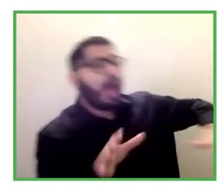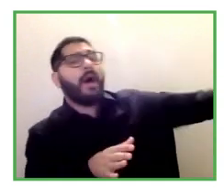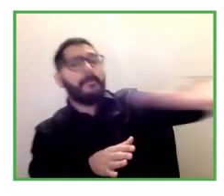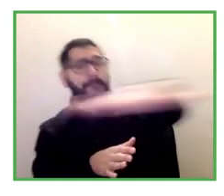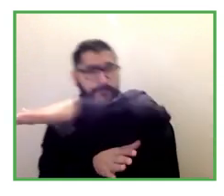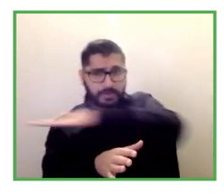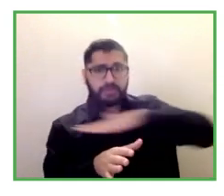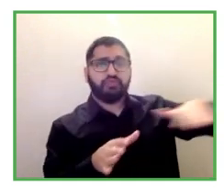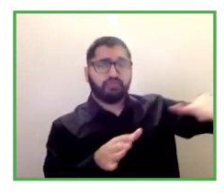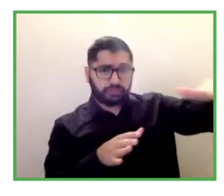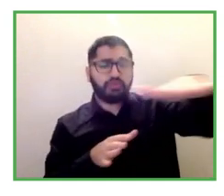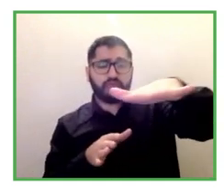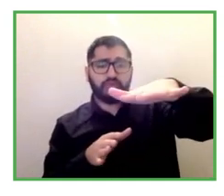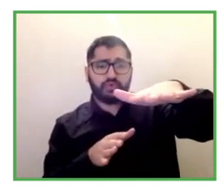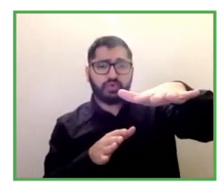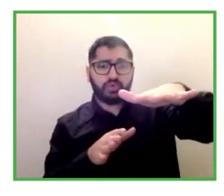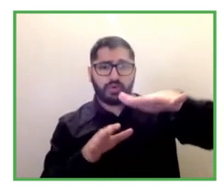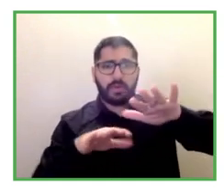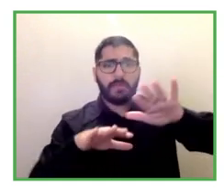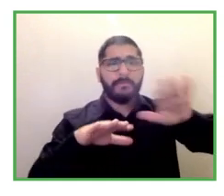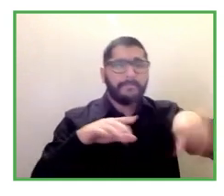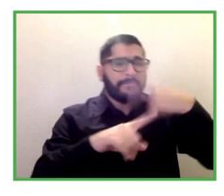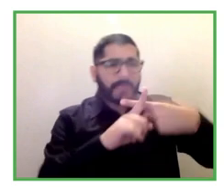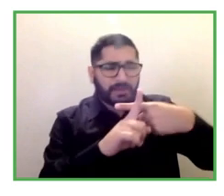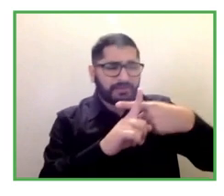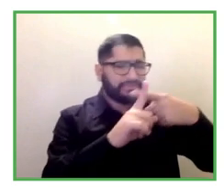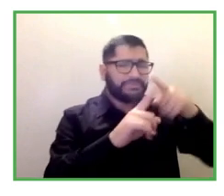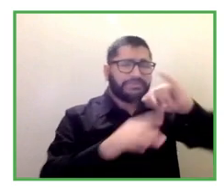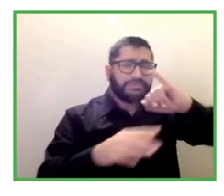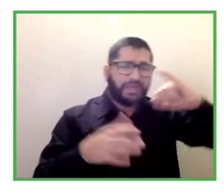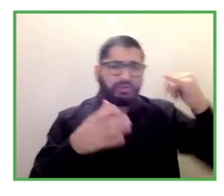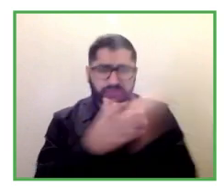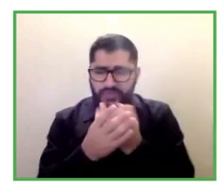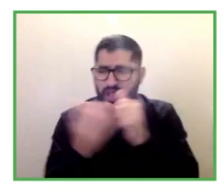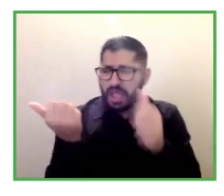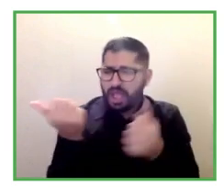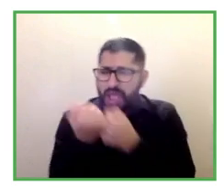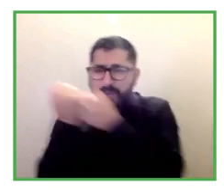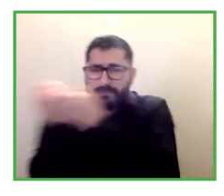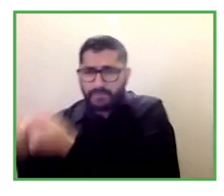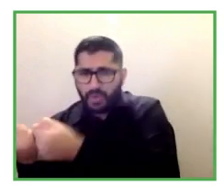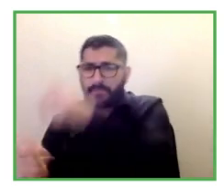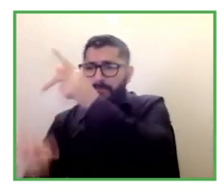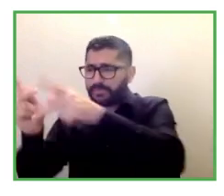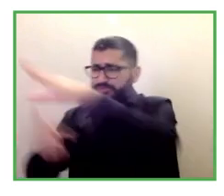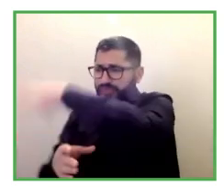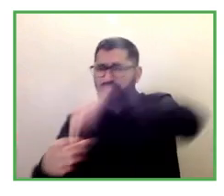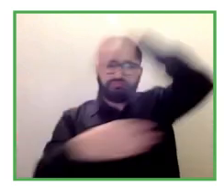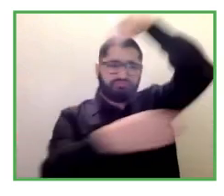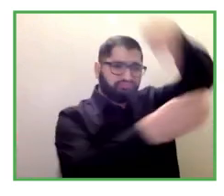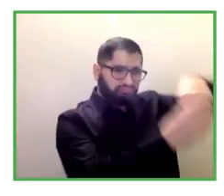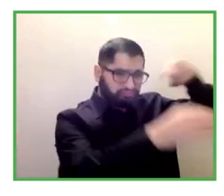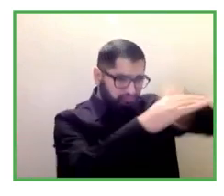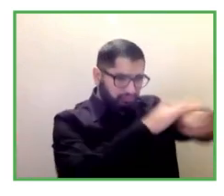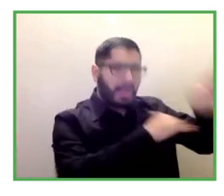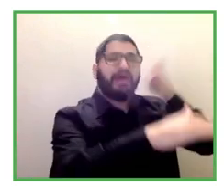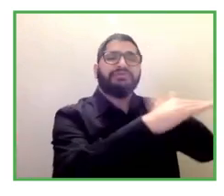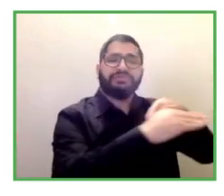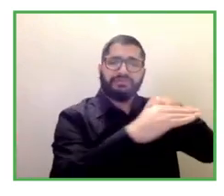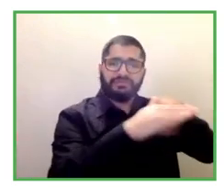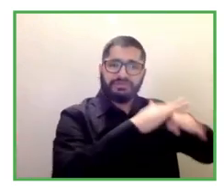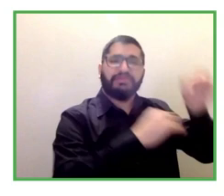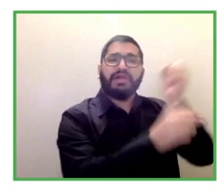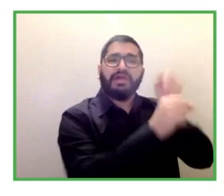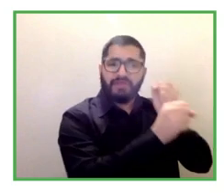i i think it's it's it's totally in line with the experience that i shared of preparing the grounds you know really uh uh trying to to